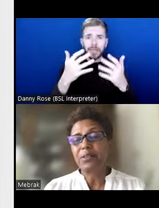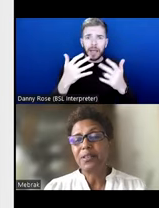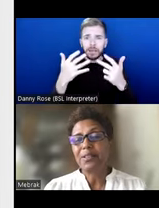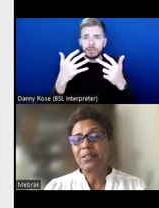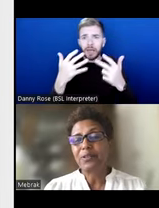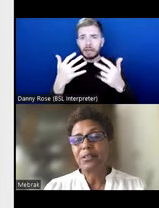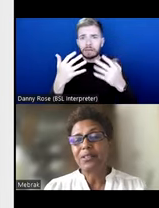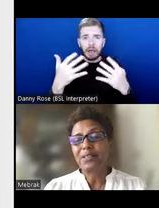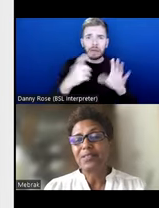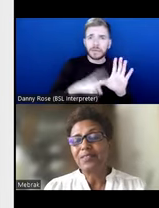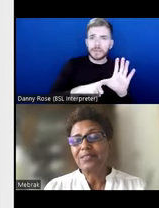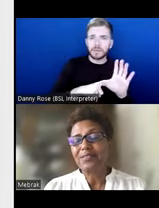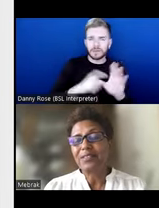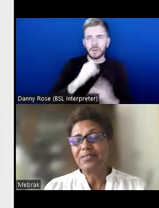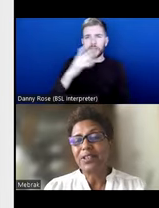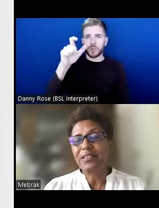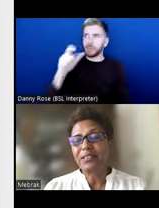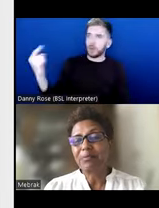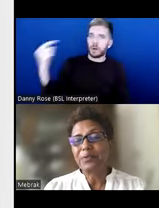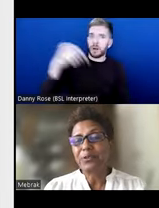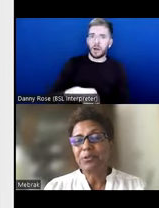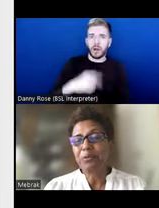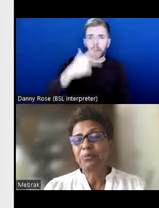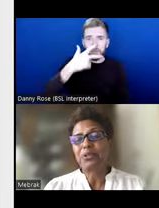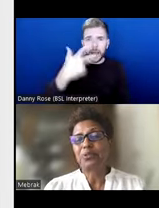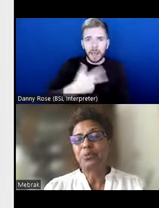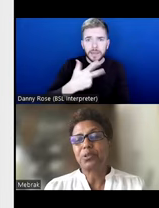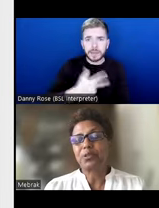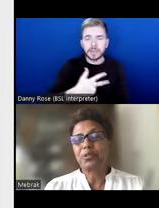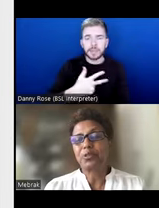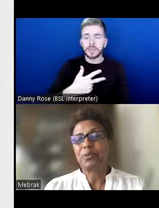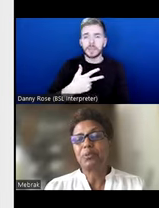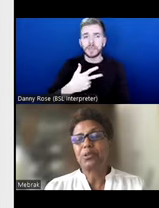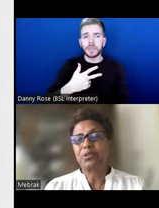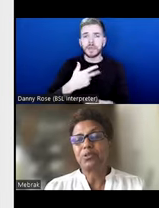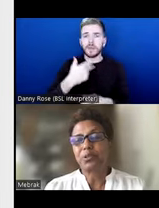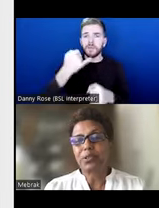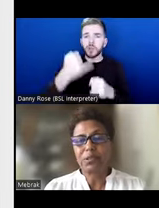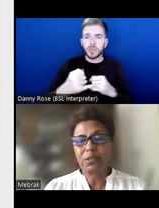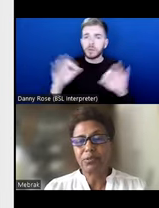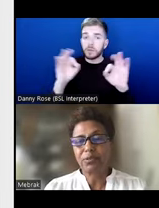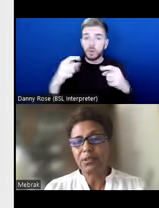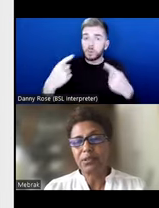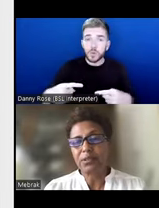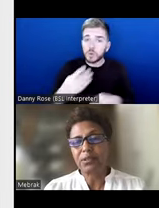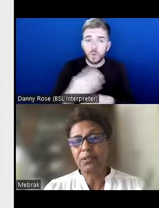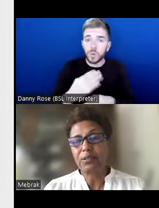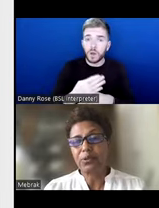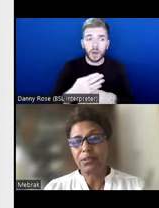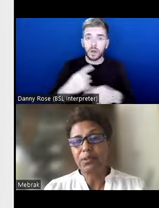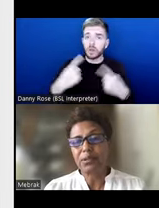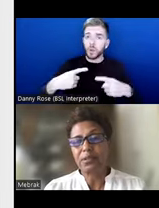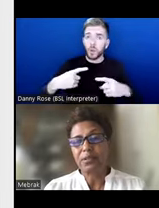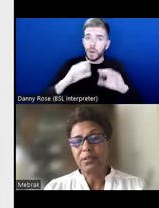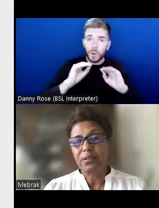come, you know, at 18 to end up with no permission to work, no permission to go for education for 10 years, that is